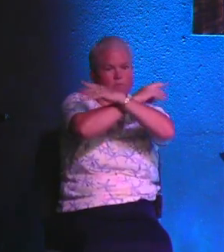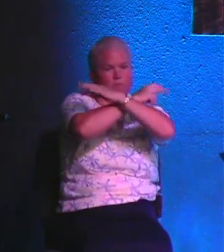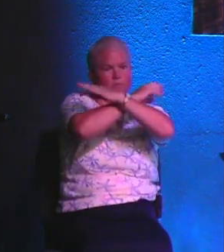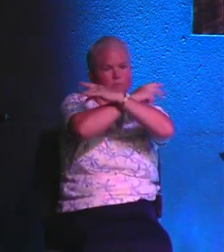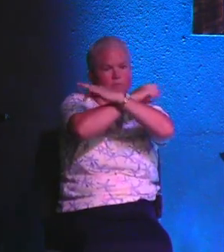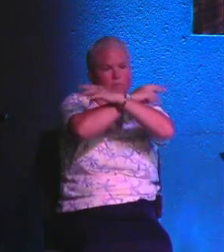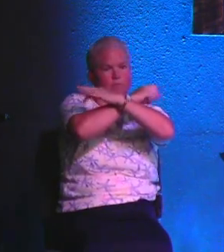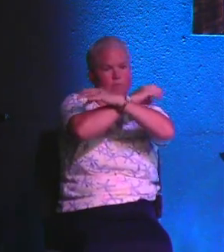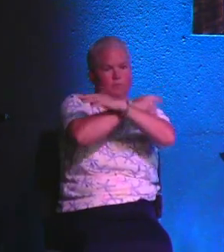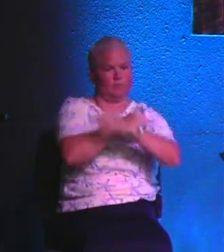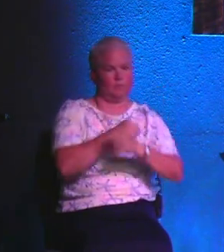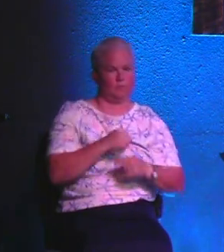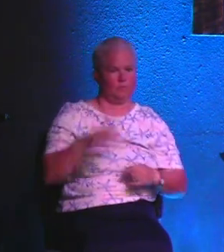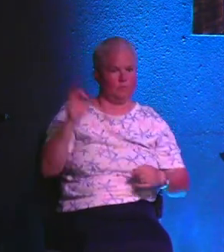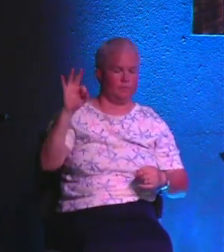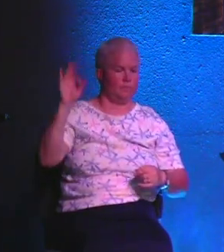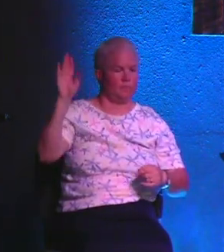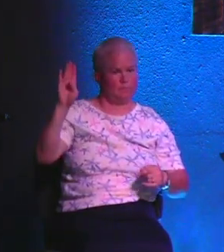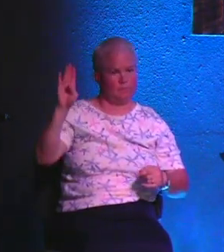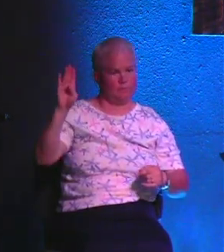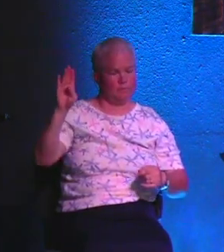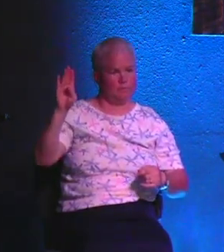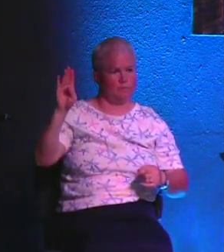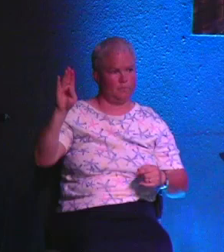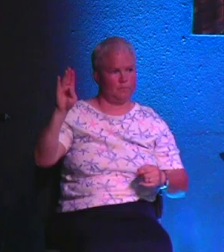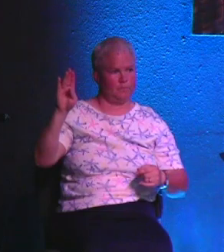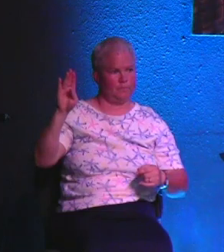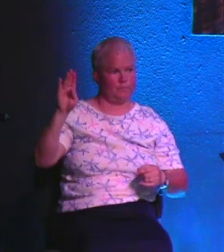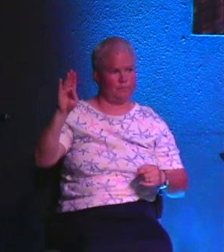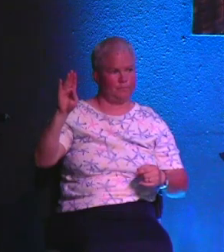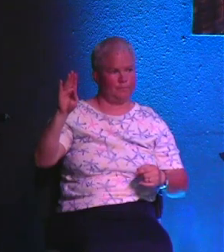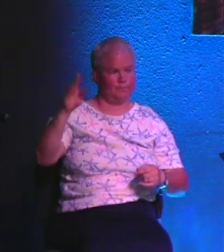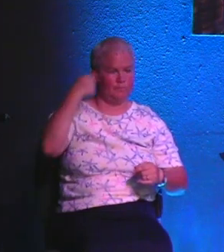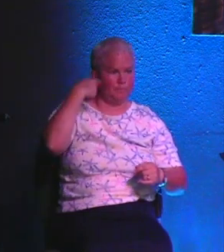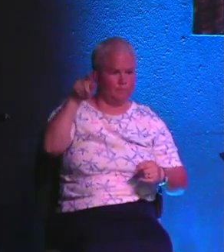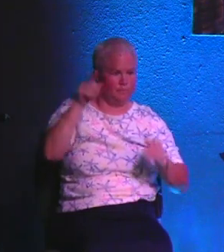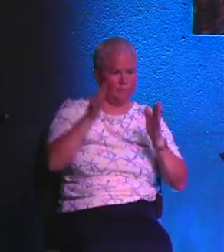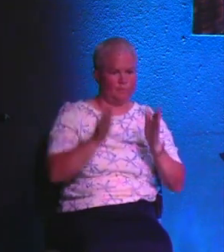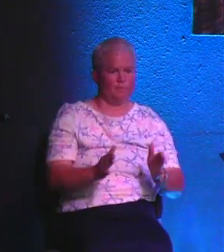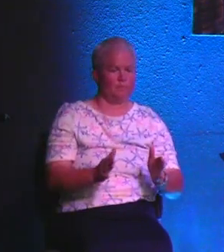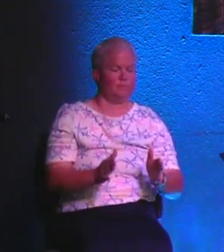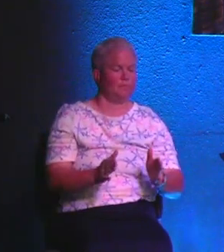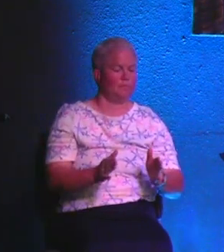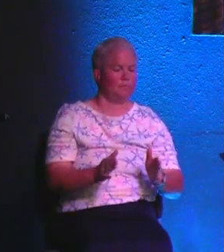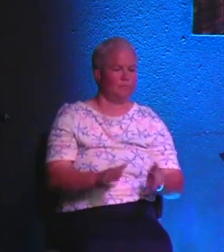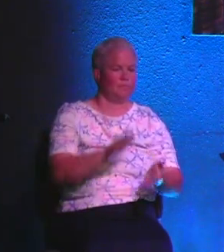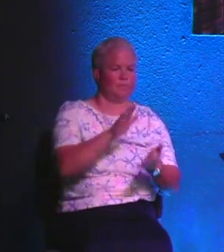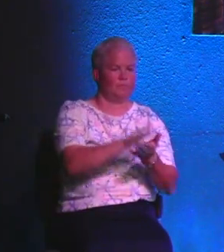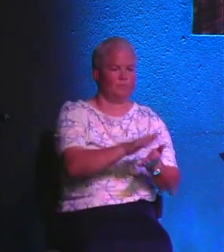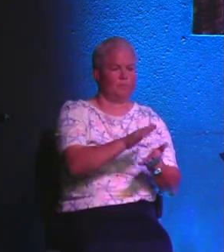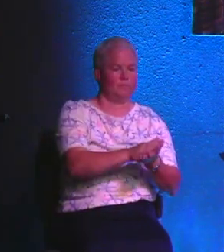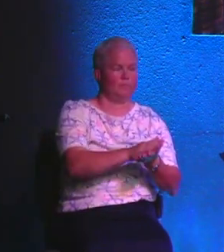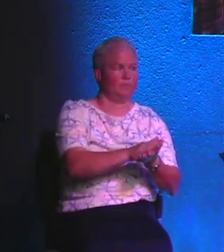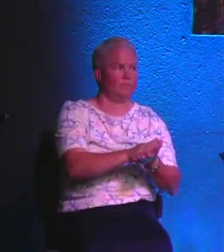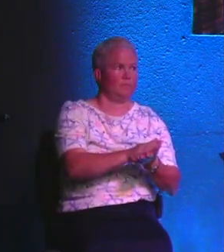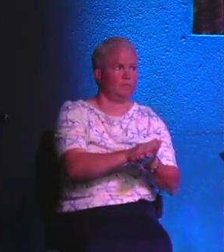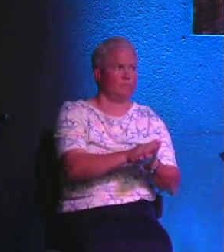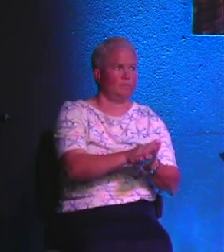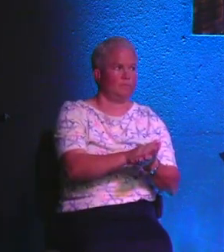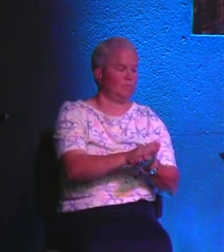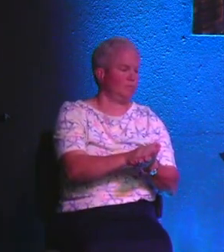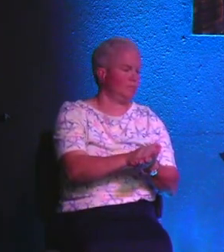absolutely includes social media to our politicians, to our educational system,